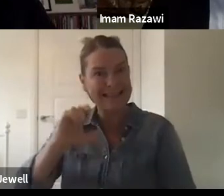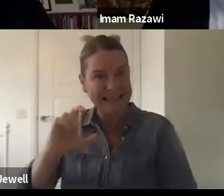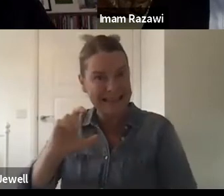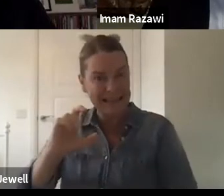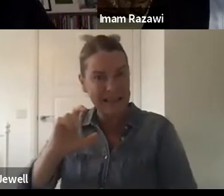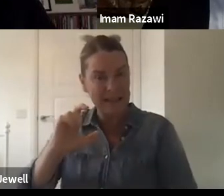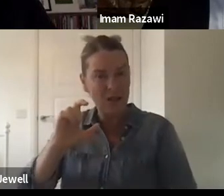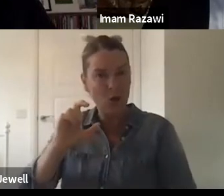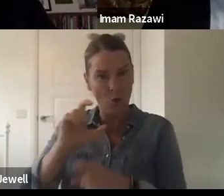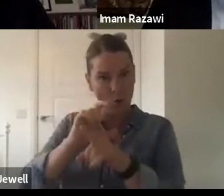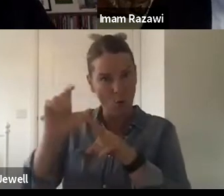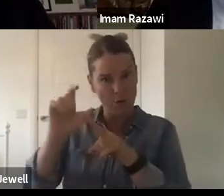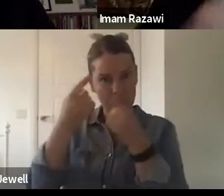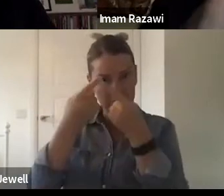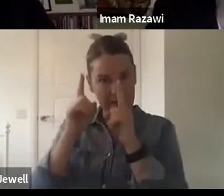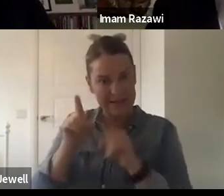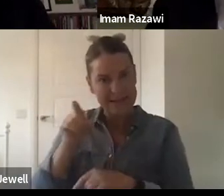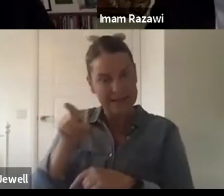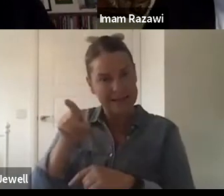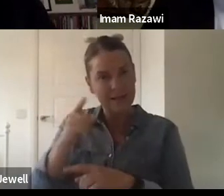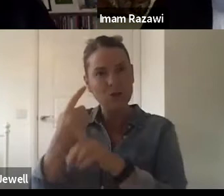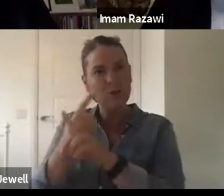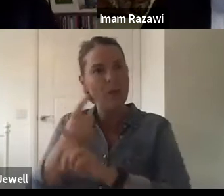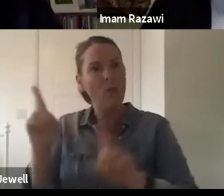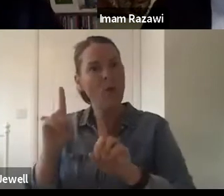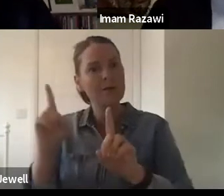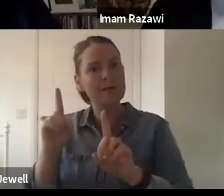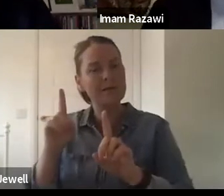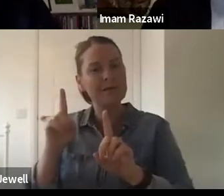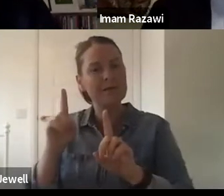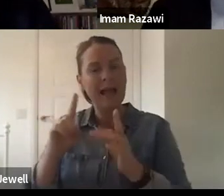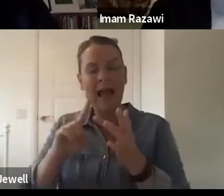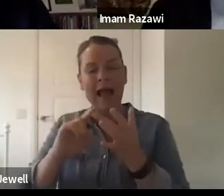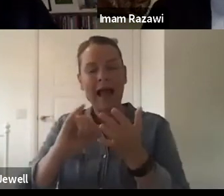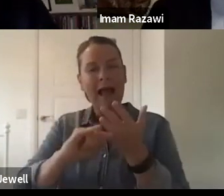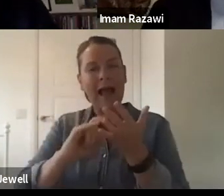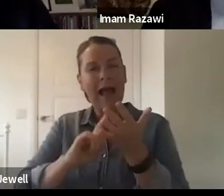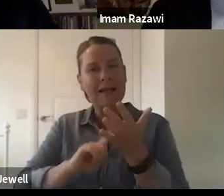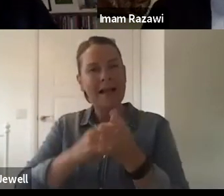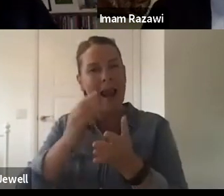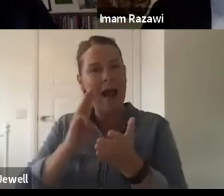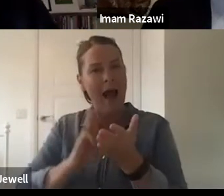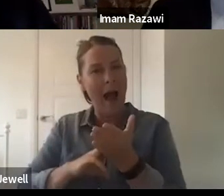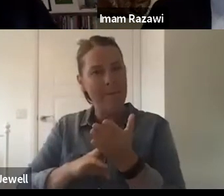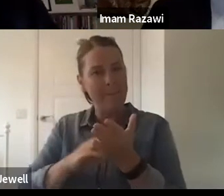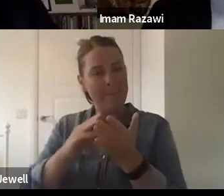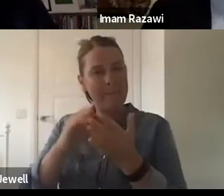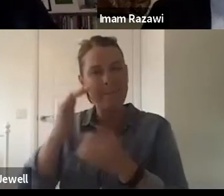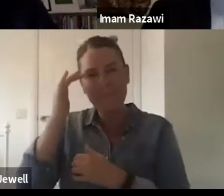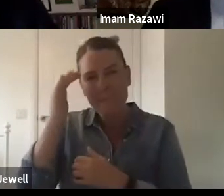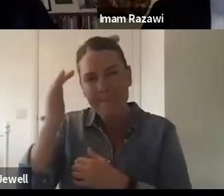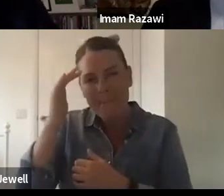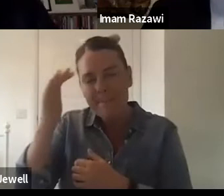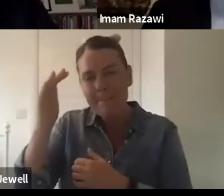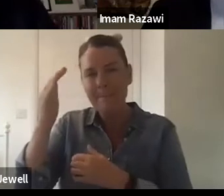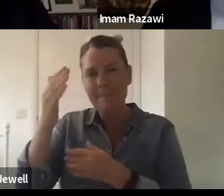which is offering a rich, broad study of the Islamic intellectual traditions of scripture, law, theology, and philosophy in conversation